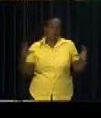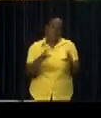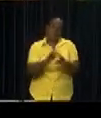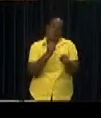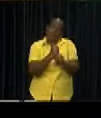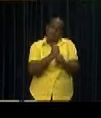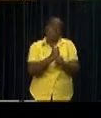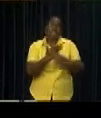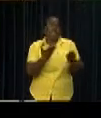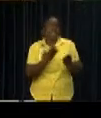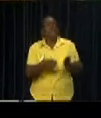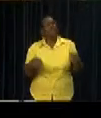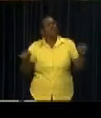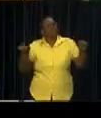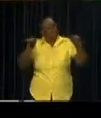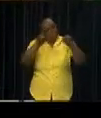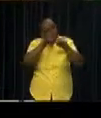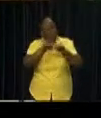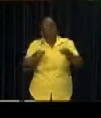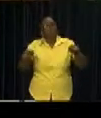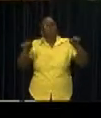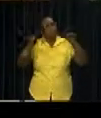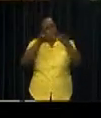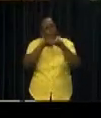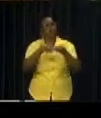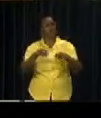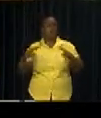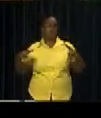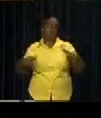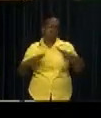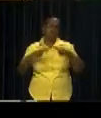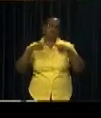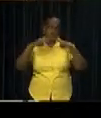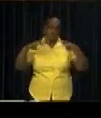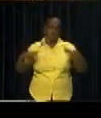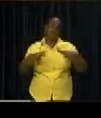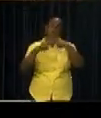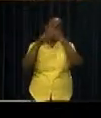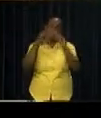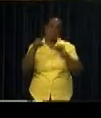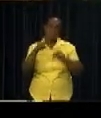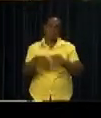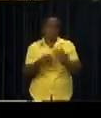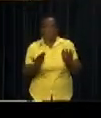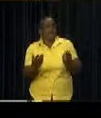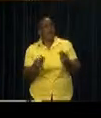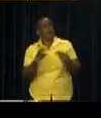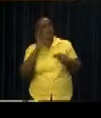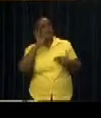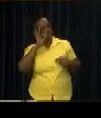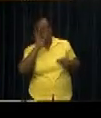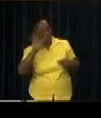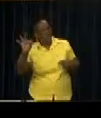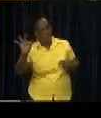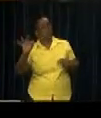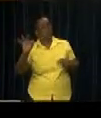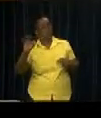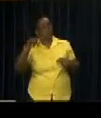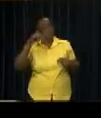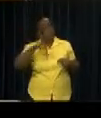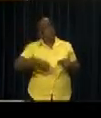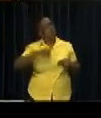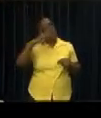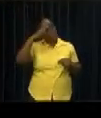also covers the relationship between Suriname and French Guyana, the overseas department of France. The plans,